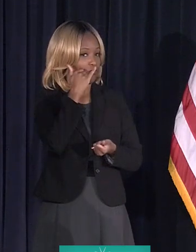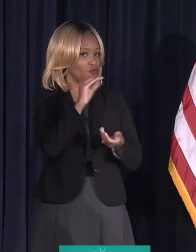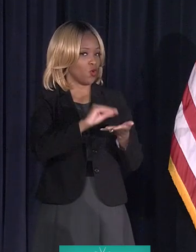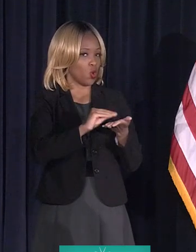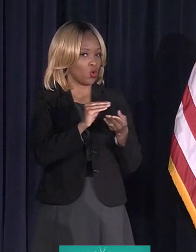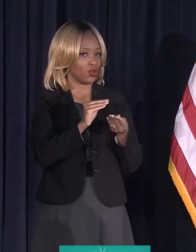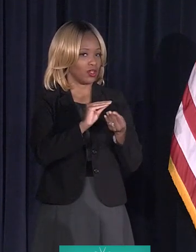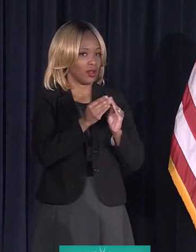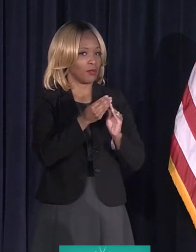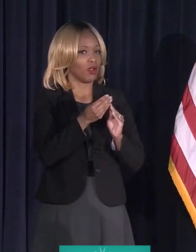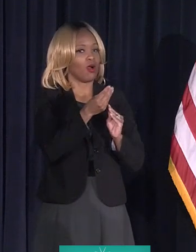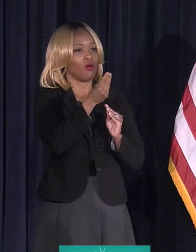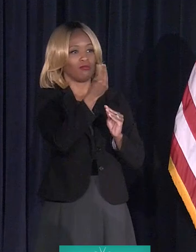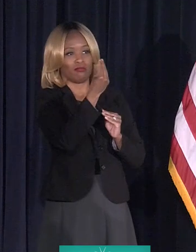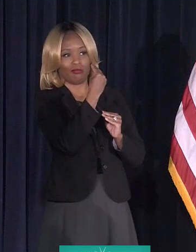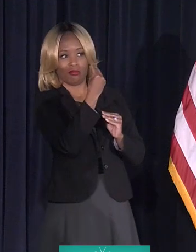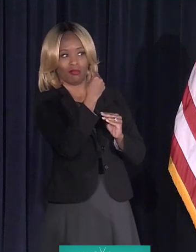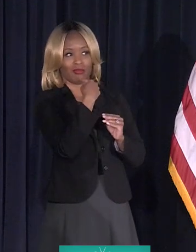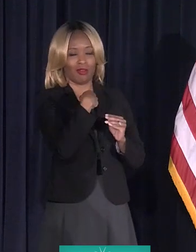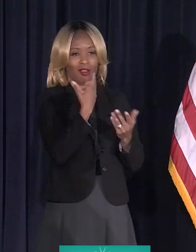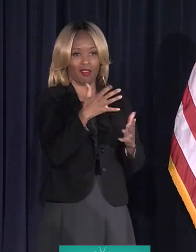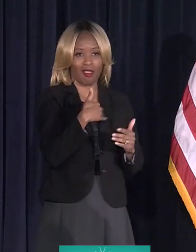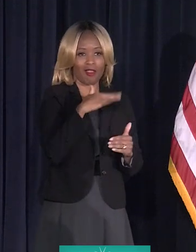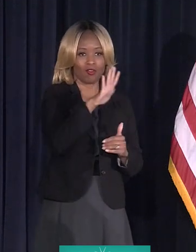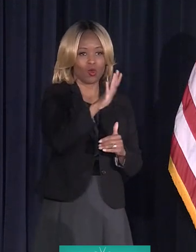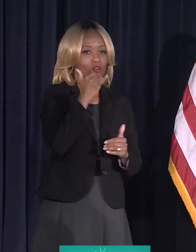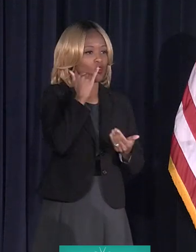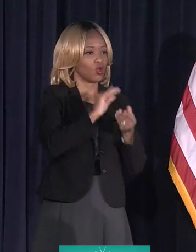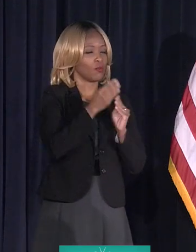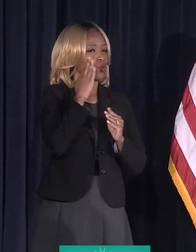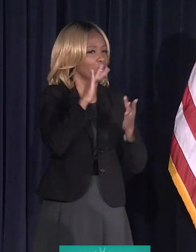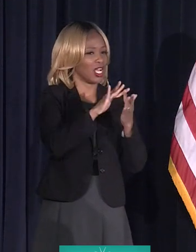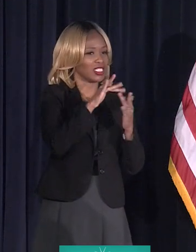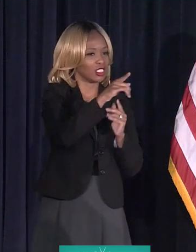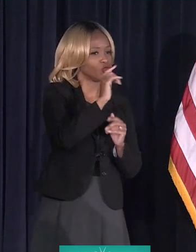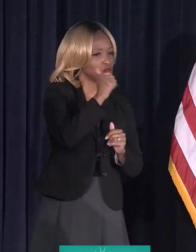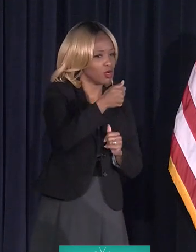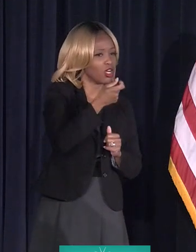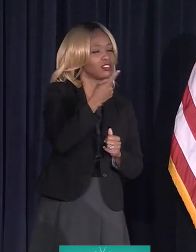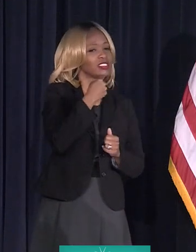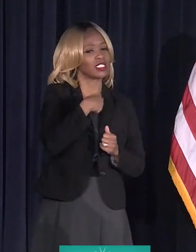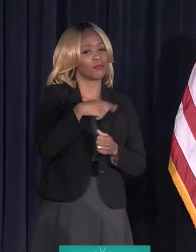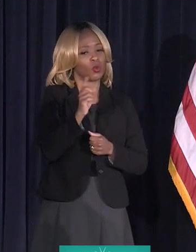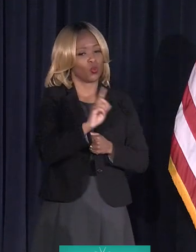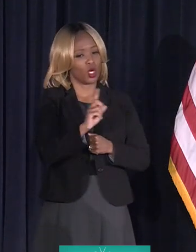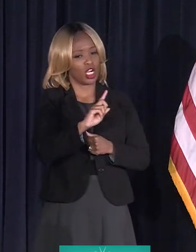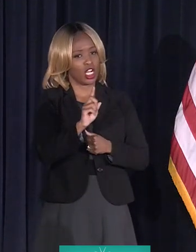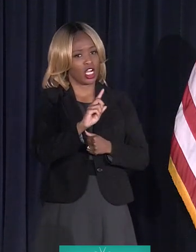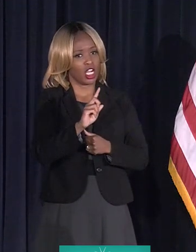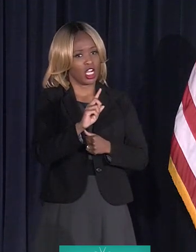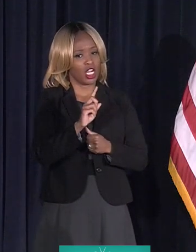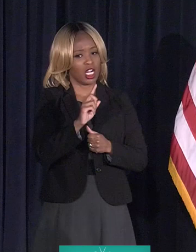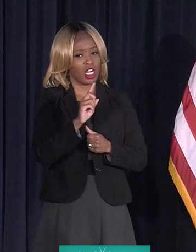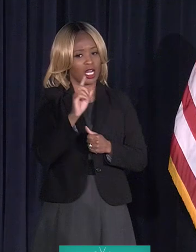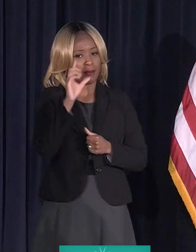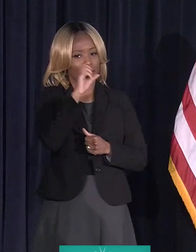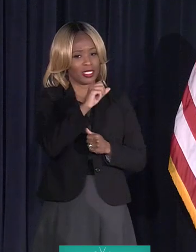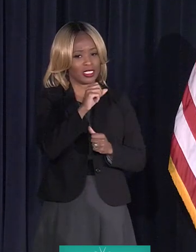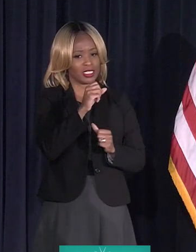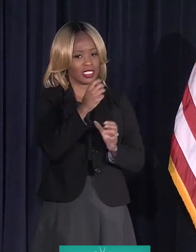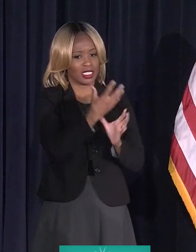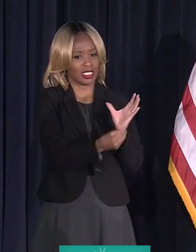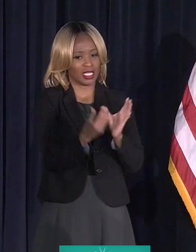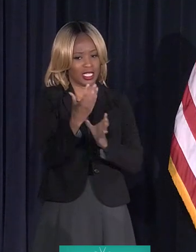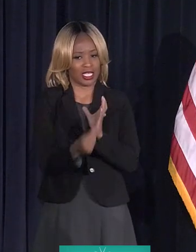being nodded at that we have your phone number. We will contact you tomorrow. I just need the locations of where the missing catch basins